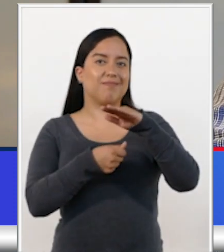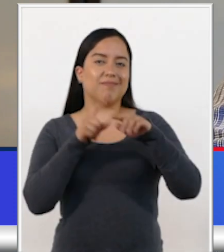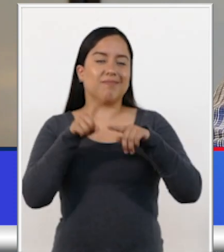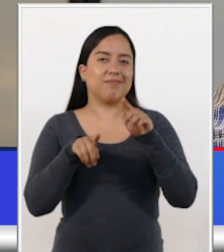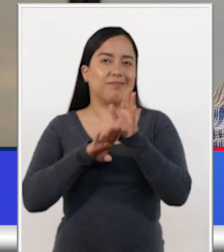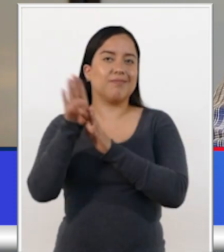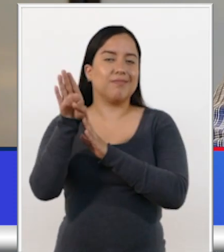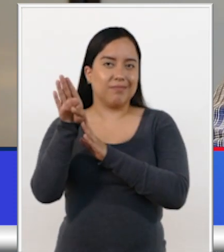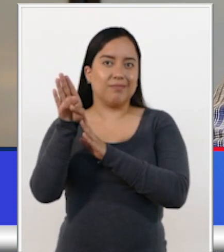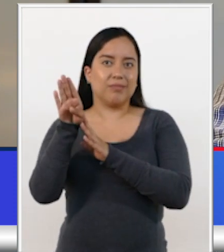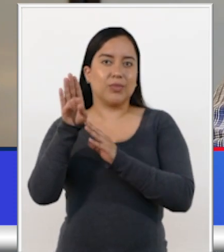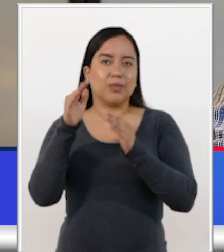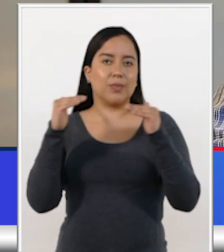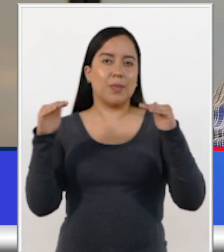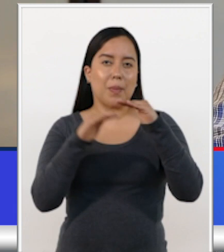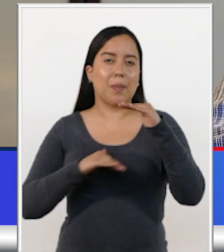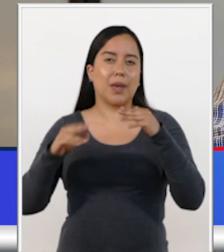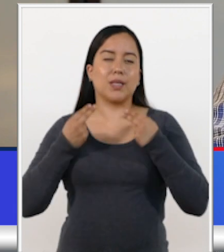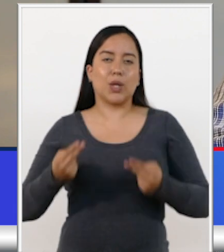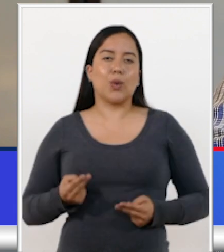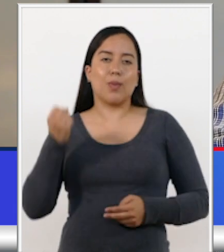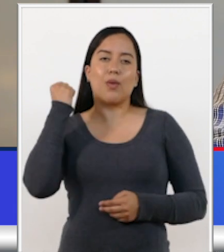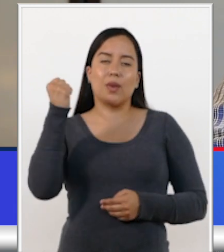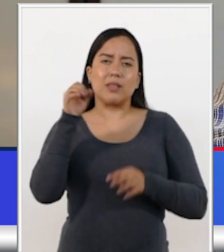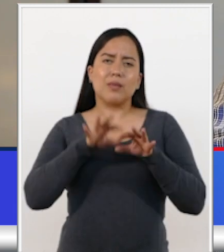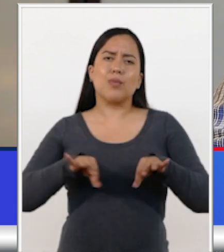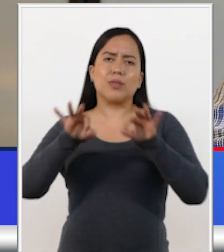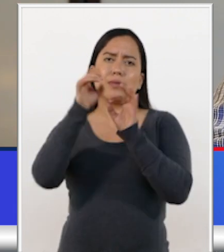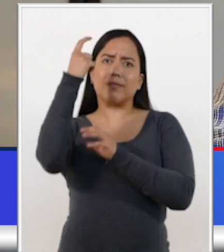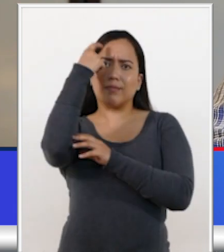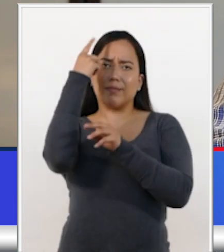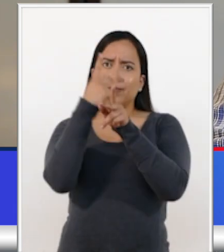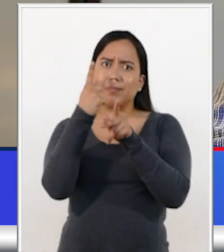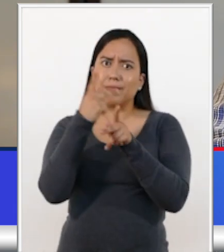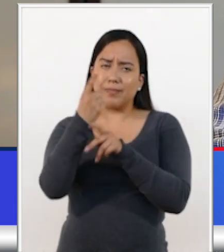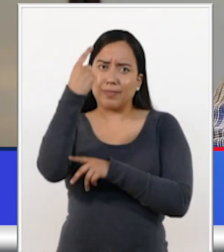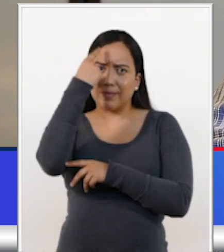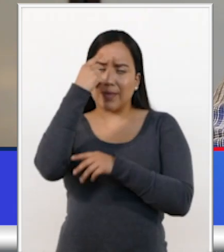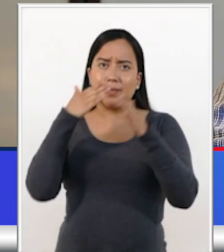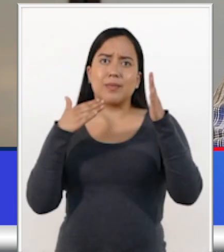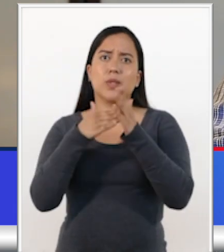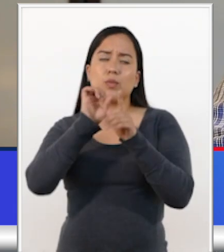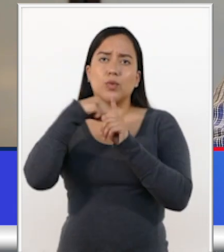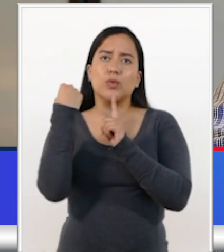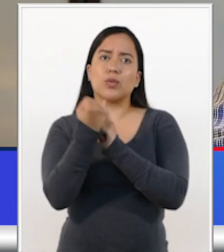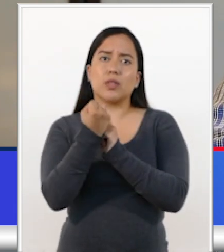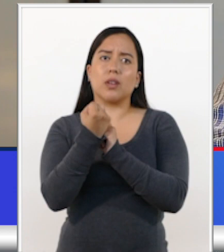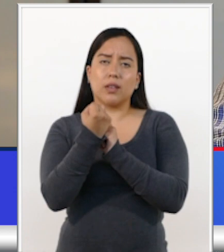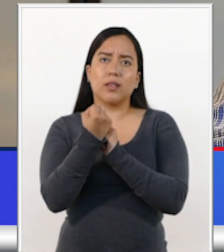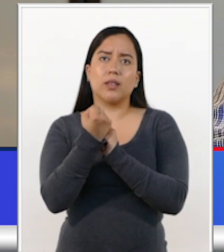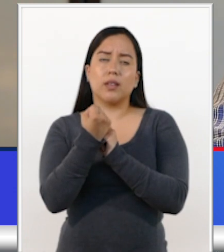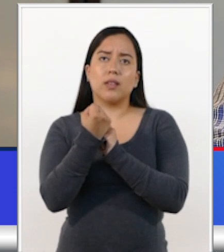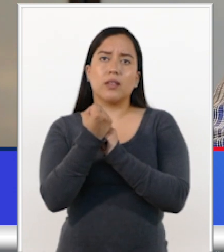of basic human rights. It is essential to bear in mind that peaceful and prosperous societies are those